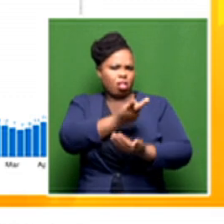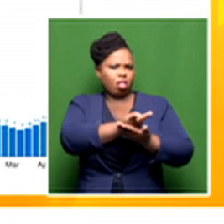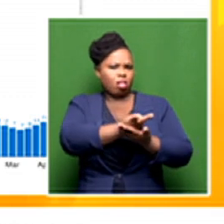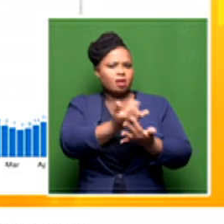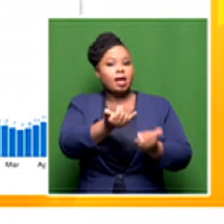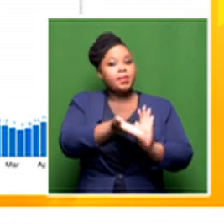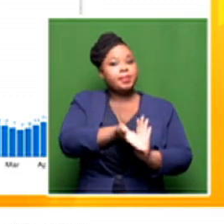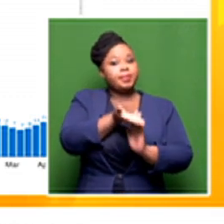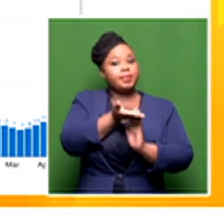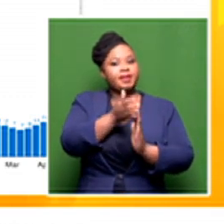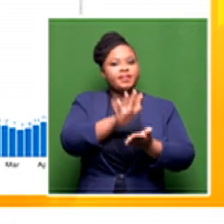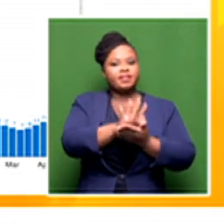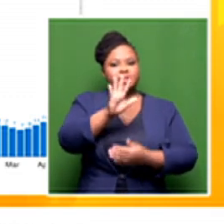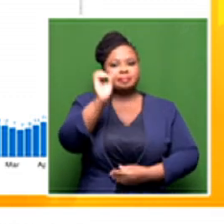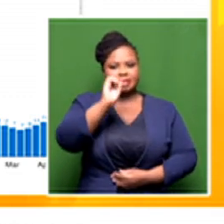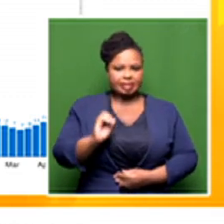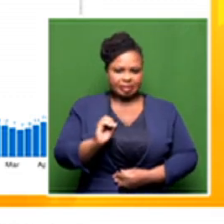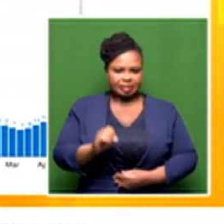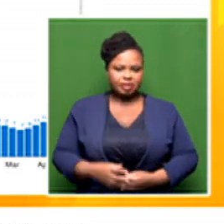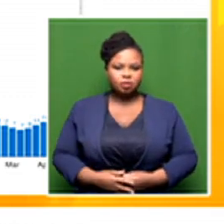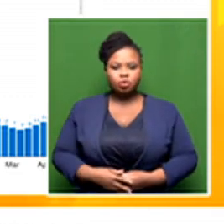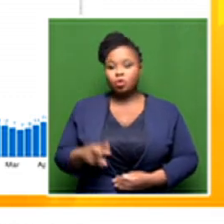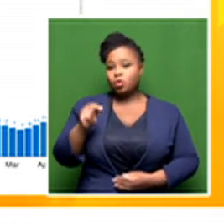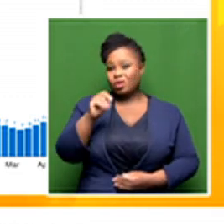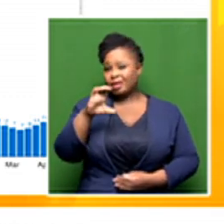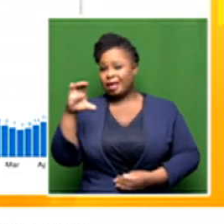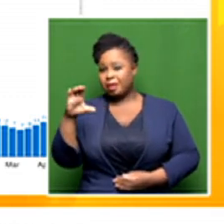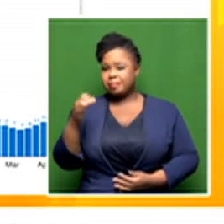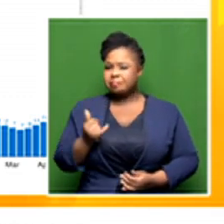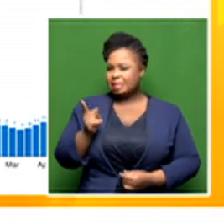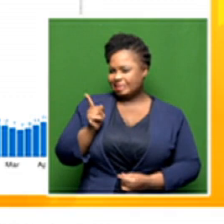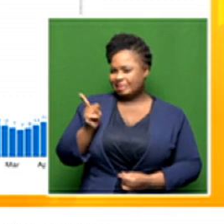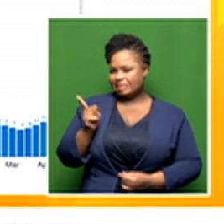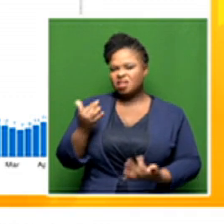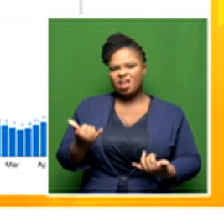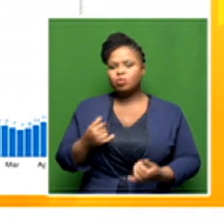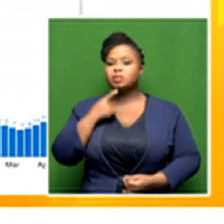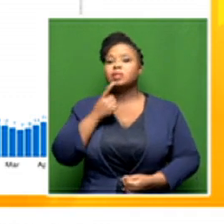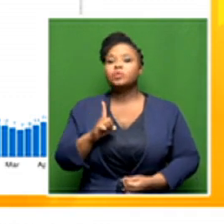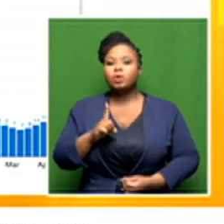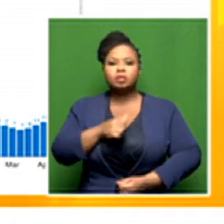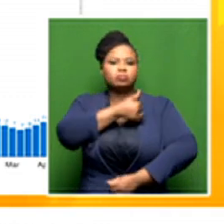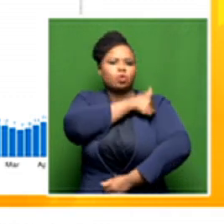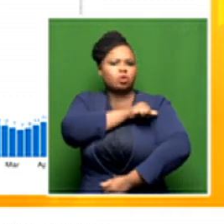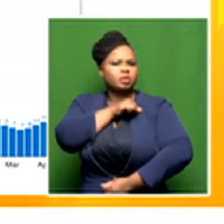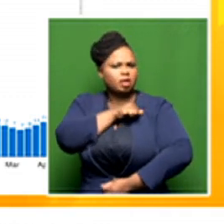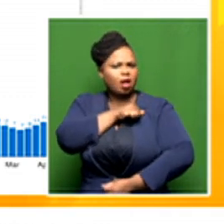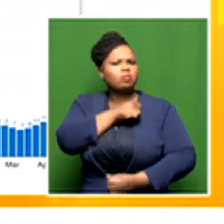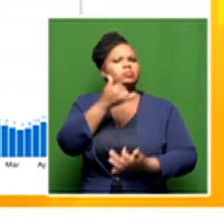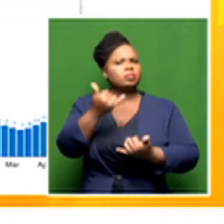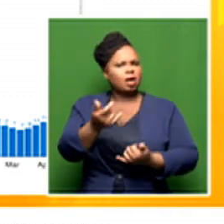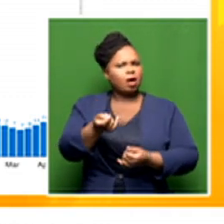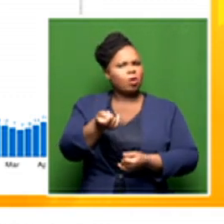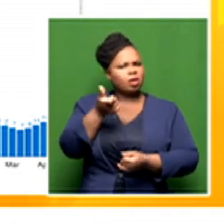up by 15%. The Northern Cape, yeah, the indicator is that hospital admissions is starting to show a